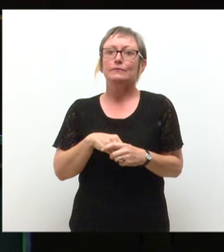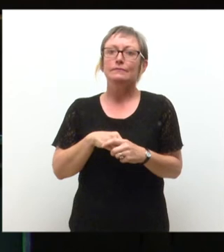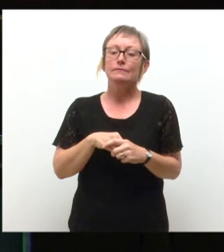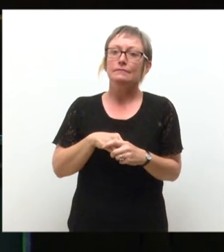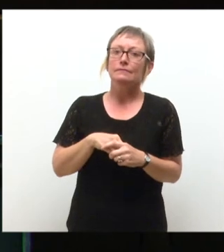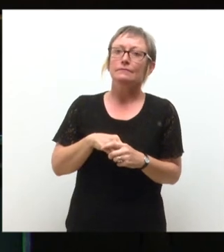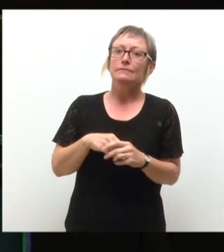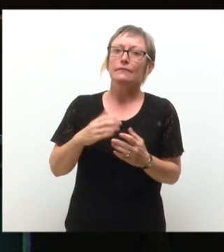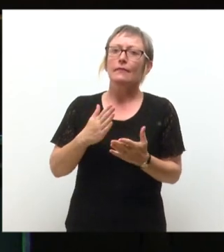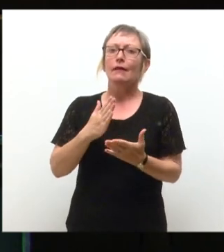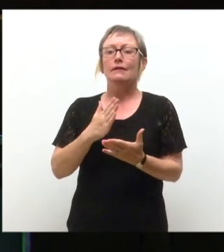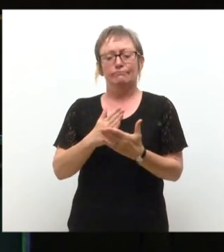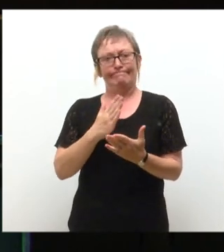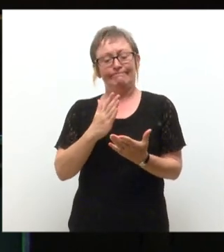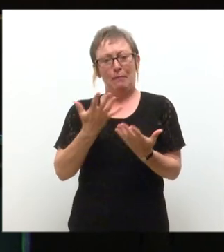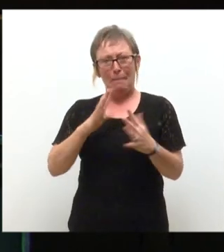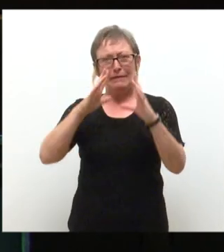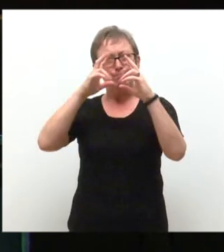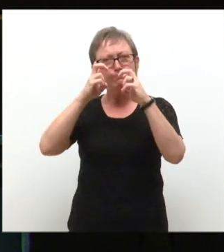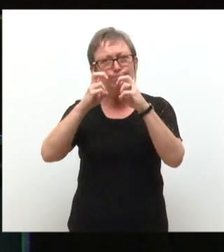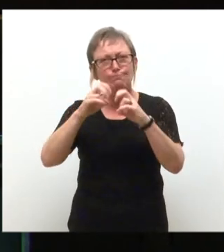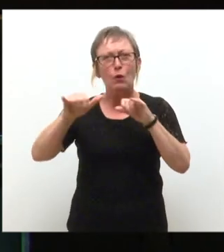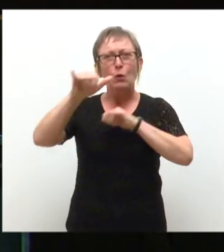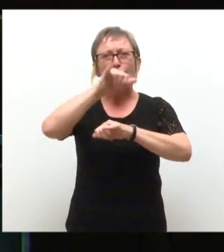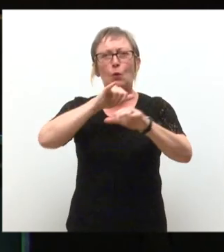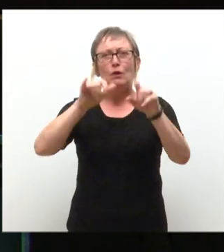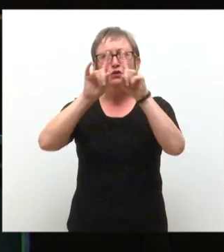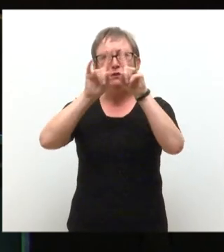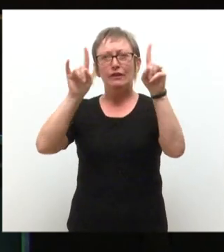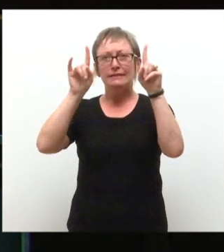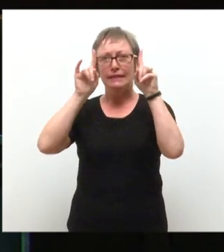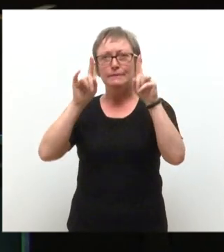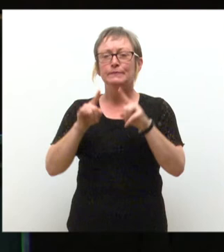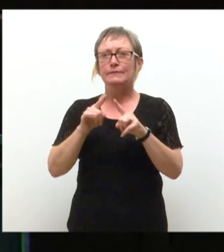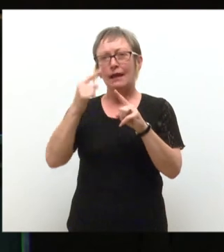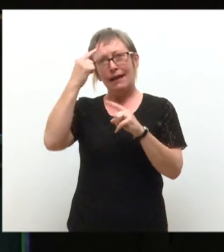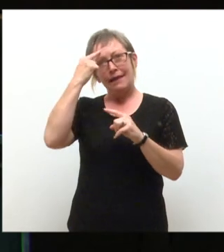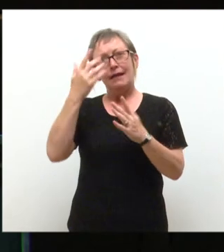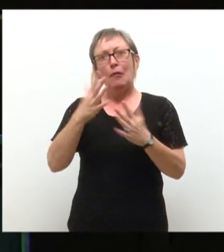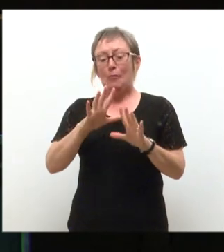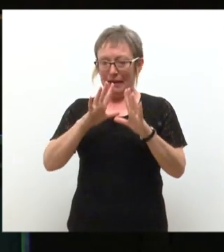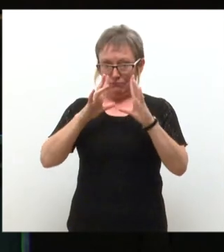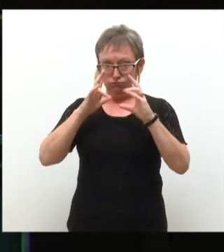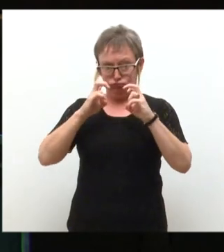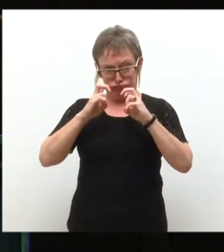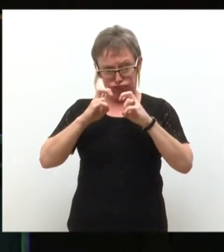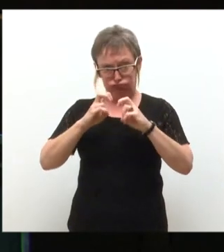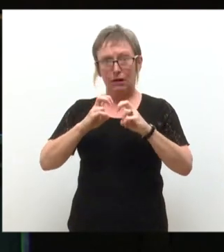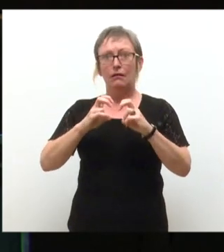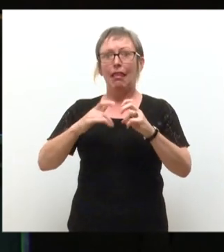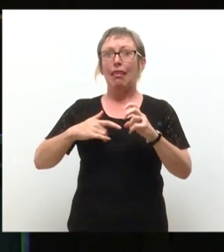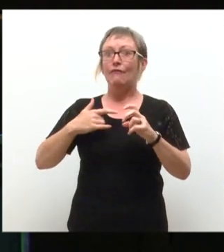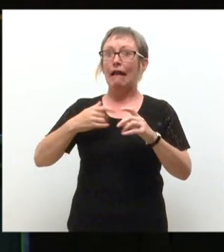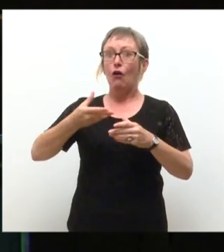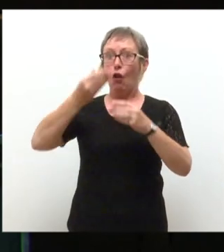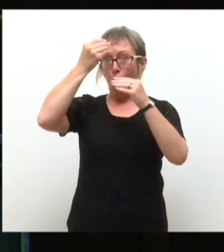sure that before deciding to come here to study at the University of Dundee, you did your research about living and